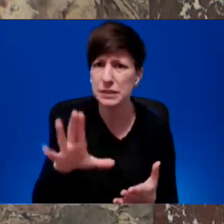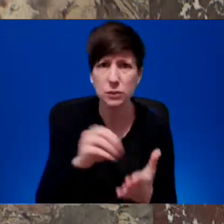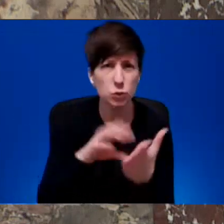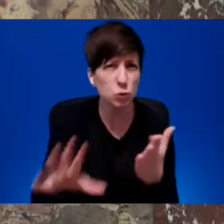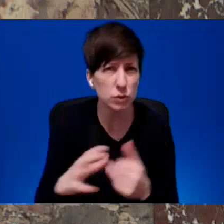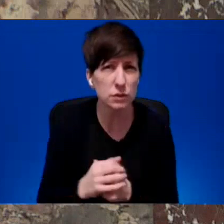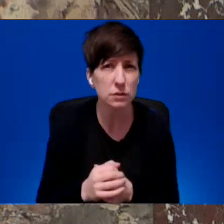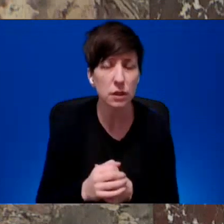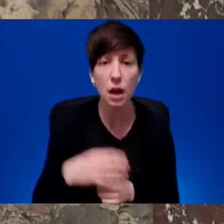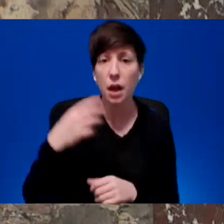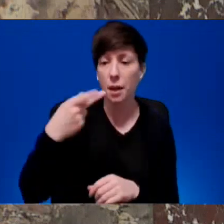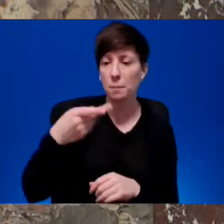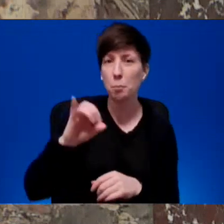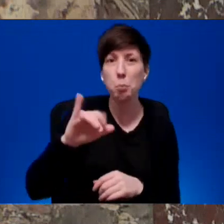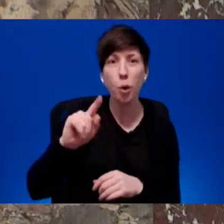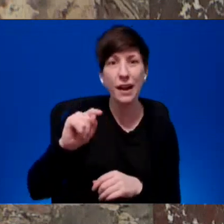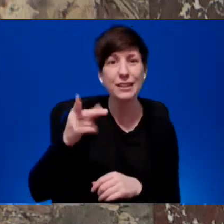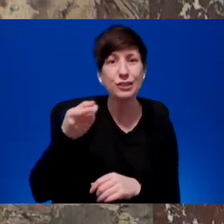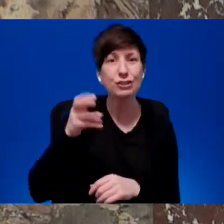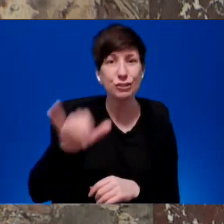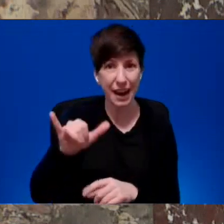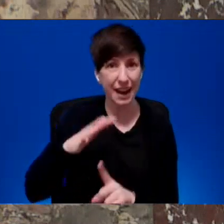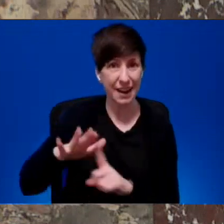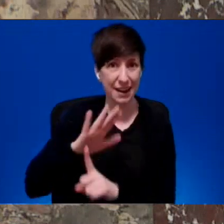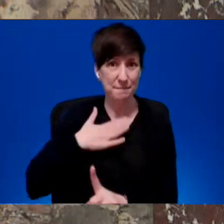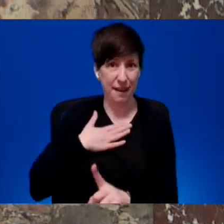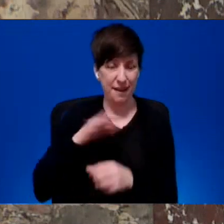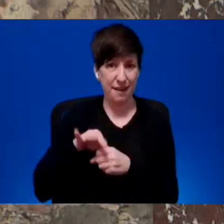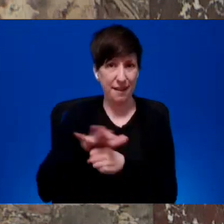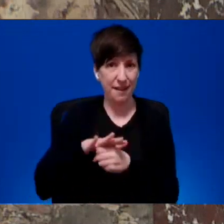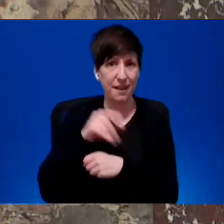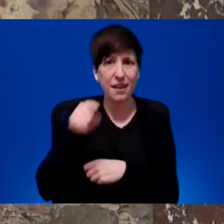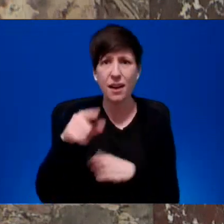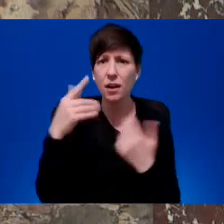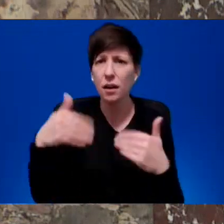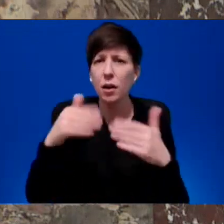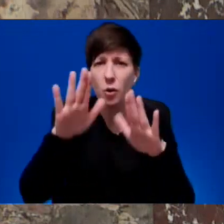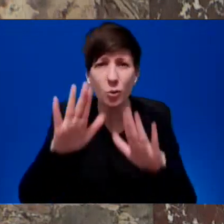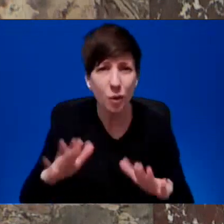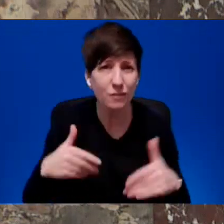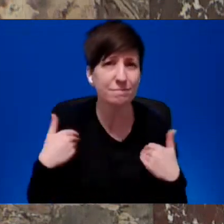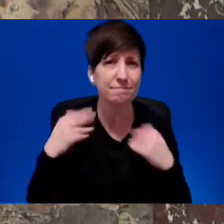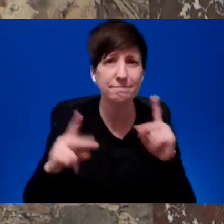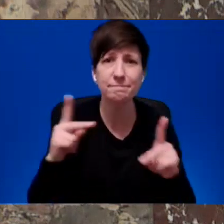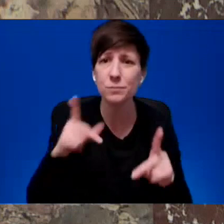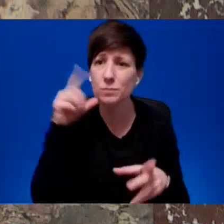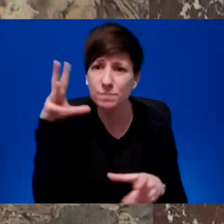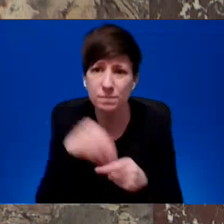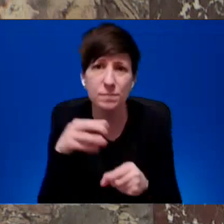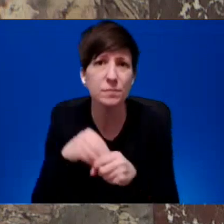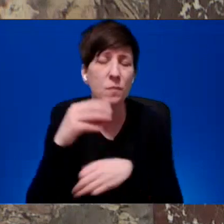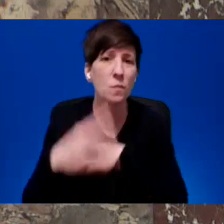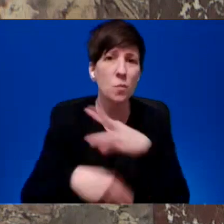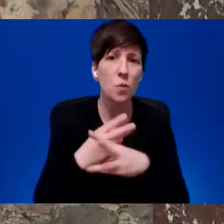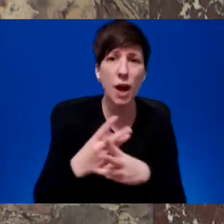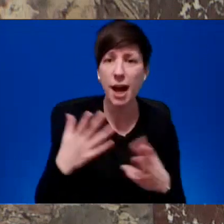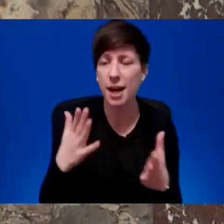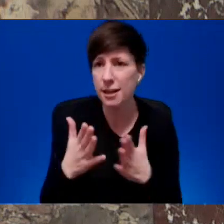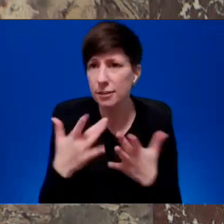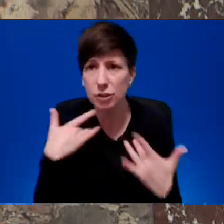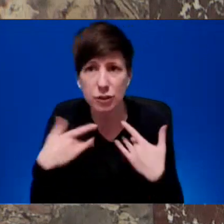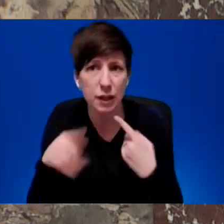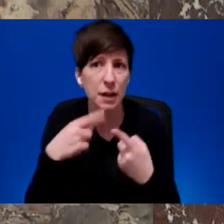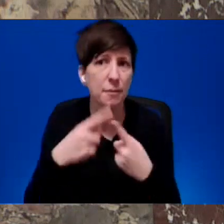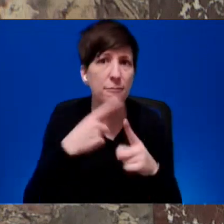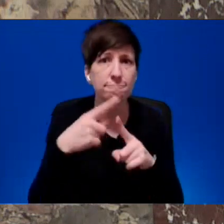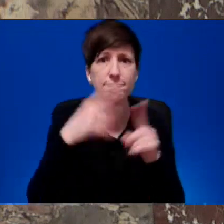They are amazing. They are incredible people, engaged with the world, compassionate, concerned about the issues of the day. The